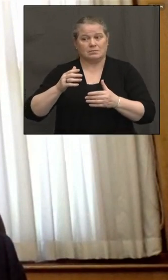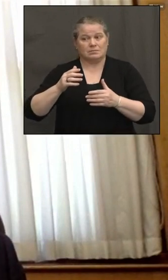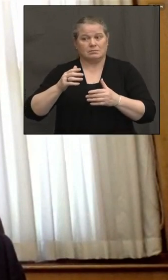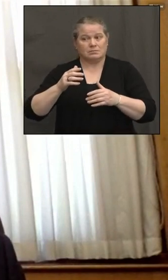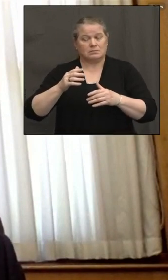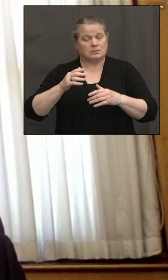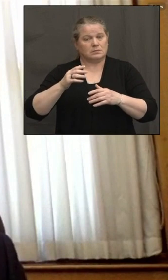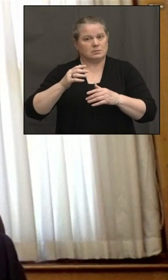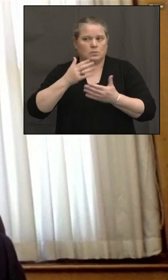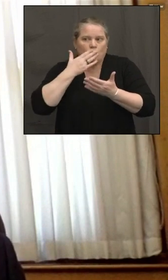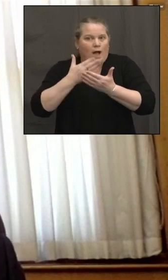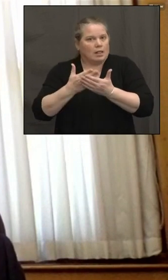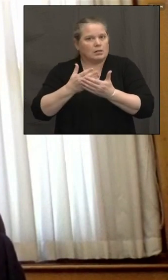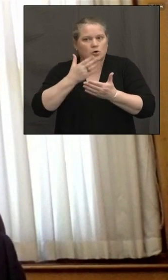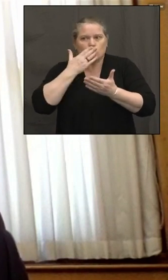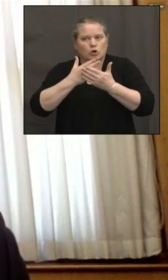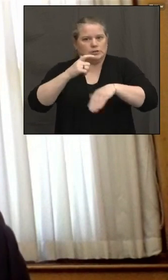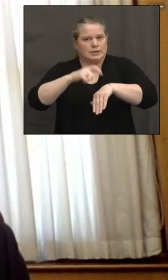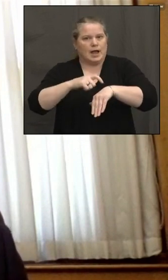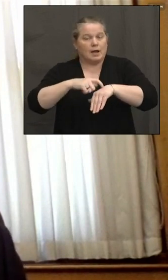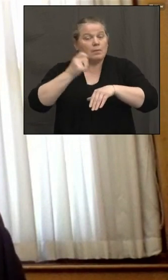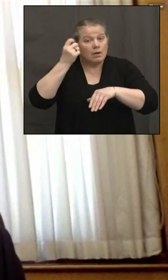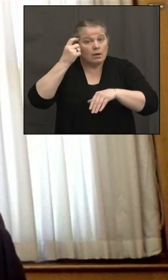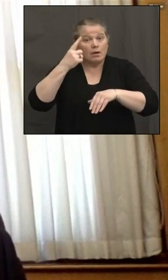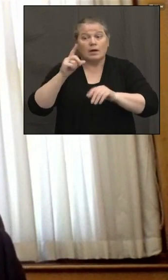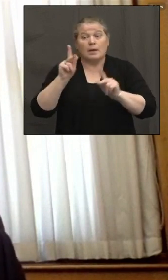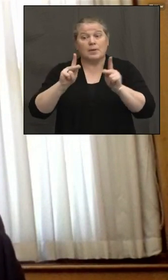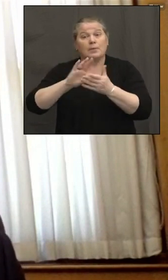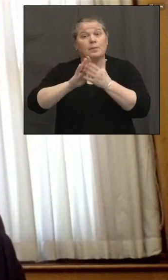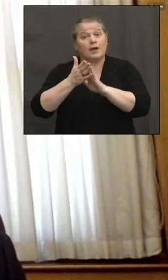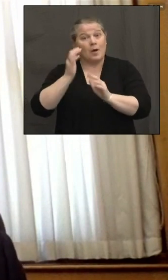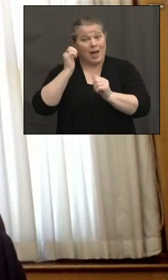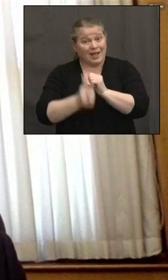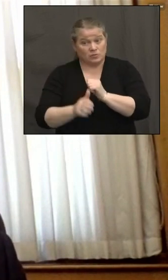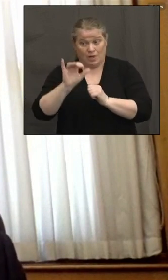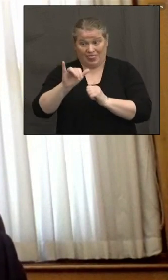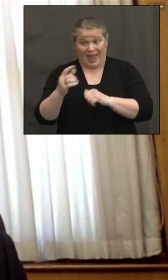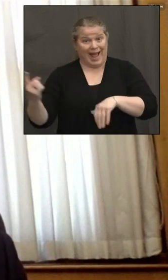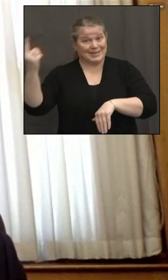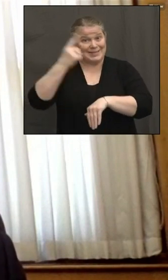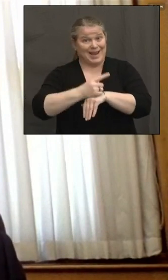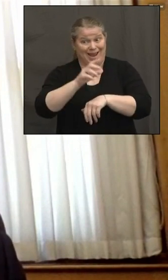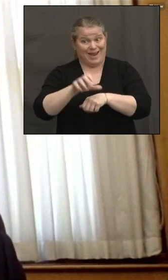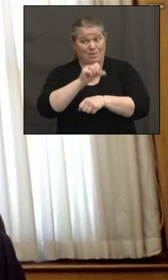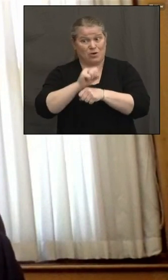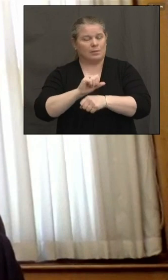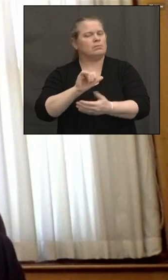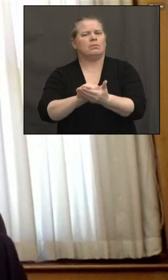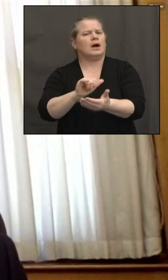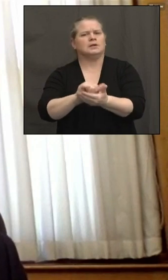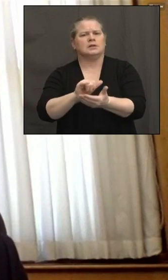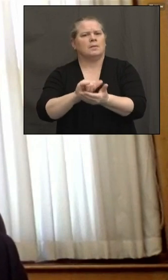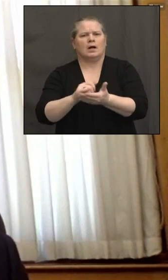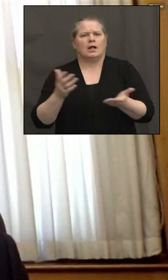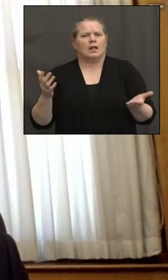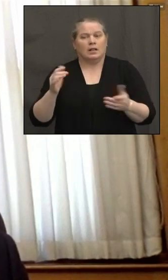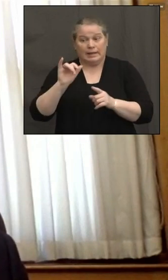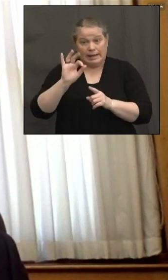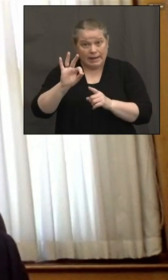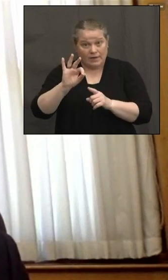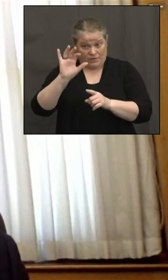to make sure that everyone who comes eligible can get an appointment that day. If we were to do that, the consequence would be the prior phase